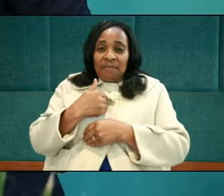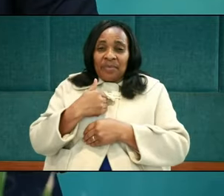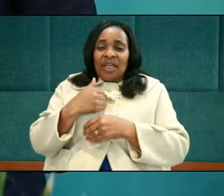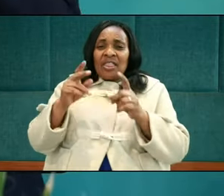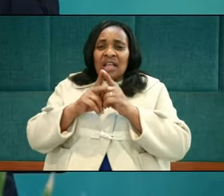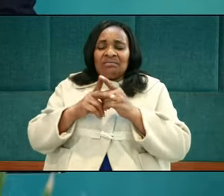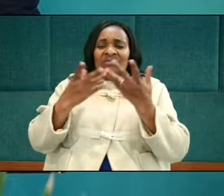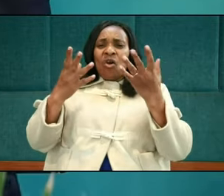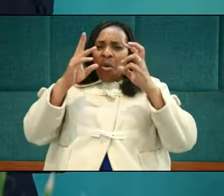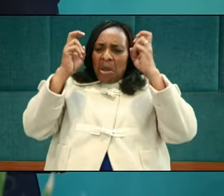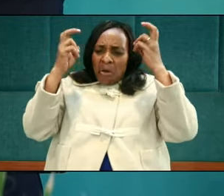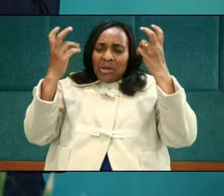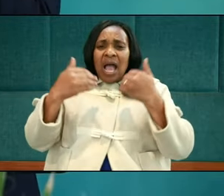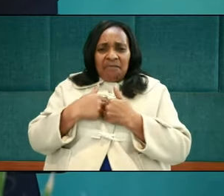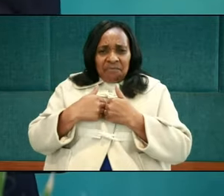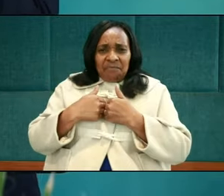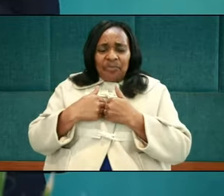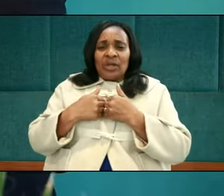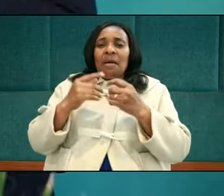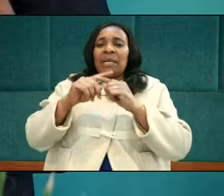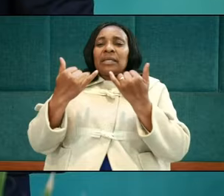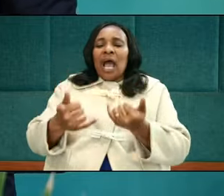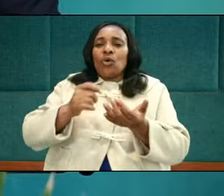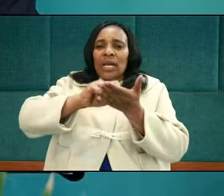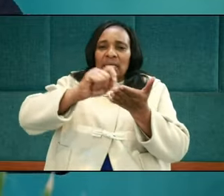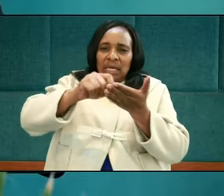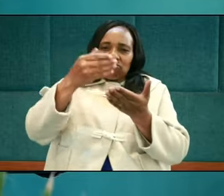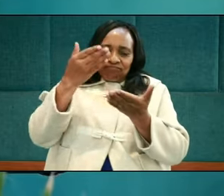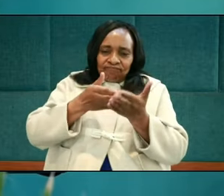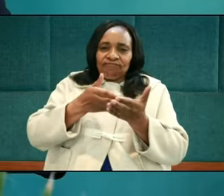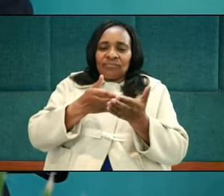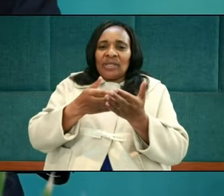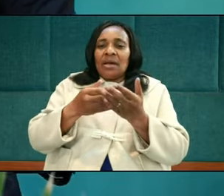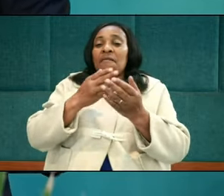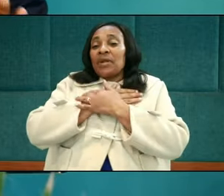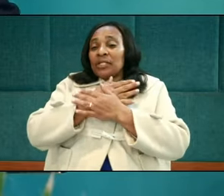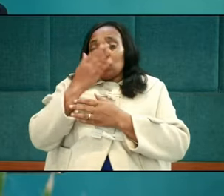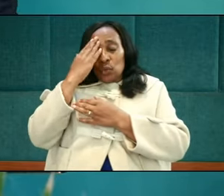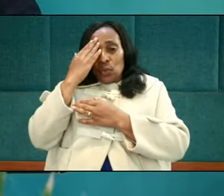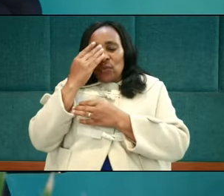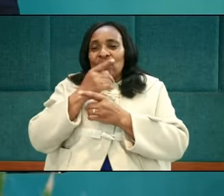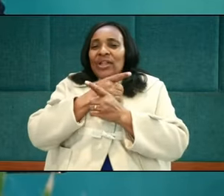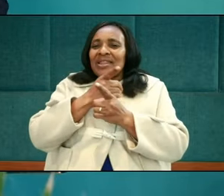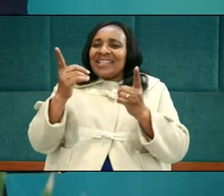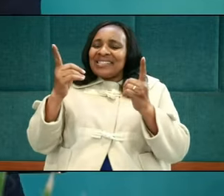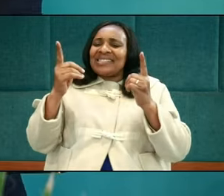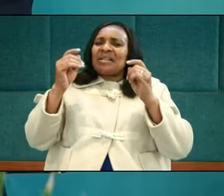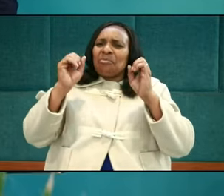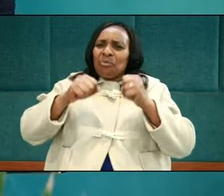unbelievers were trying to cut the writer down. Friends, I want you to note that they were